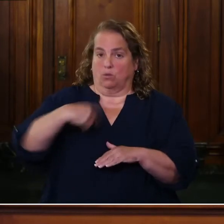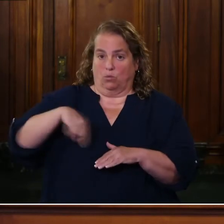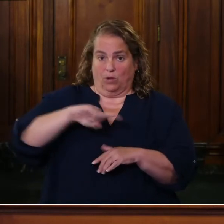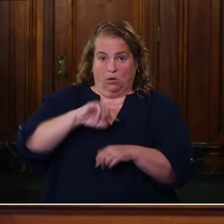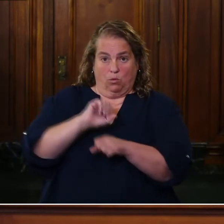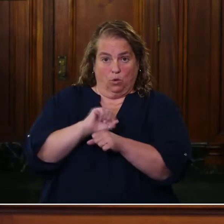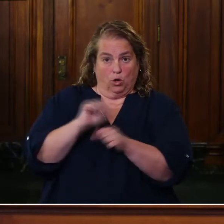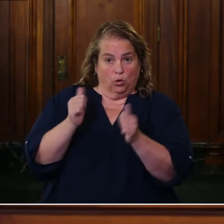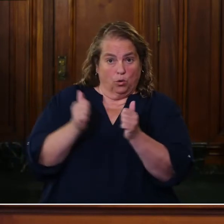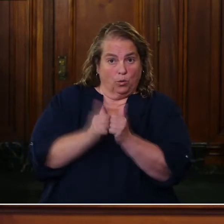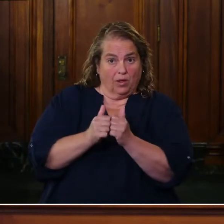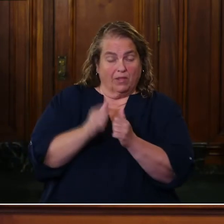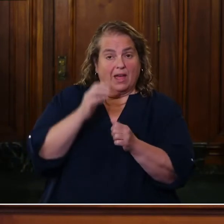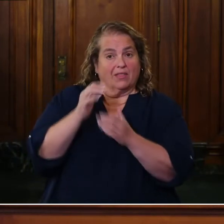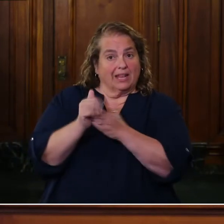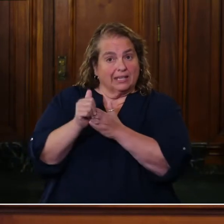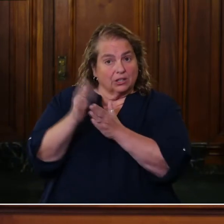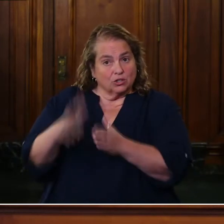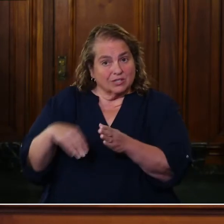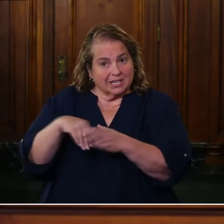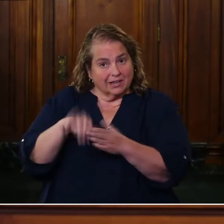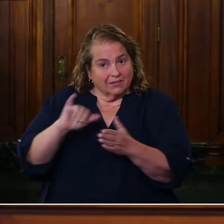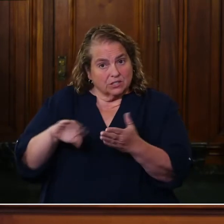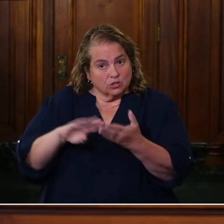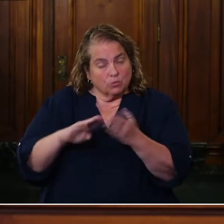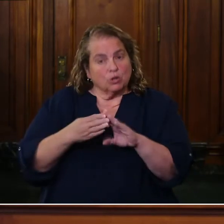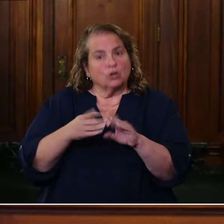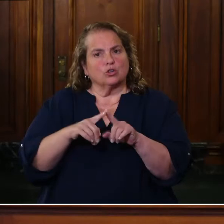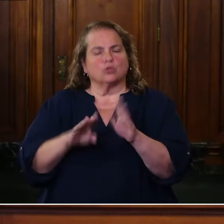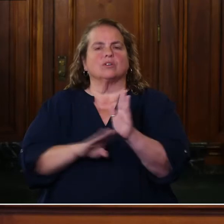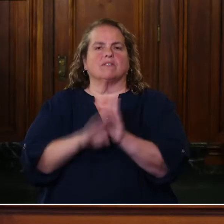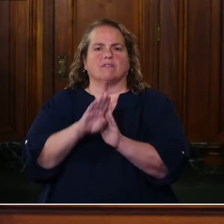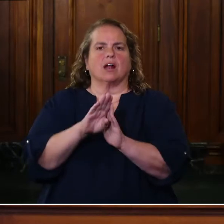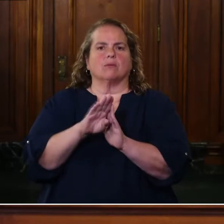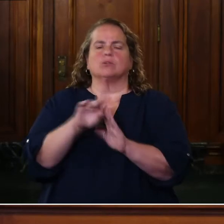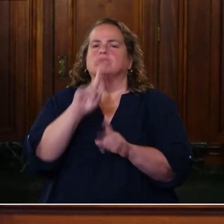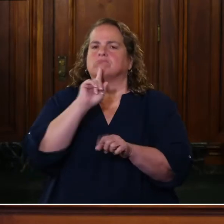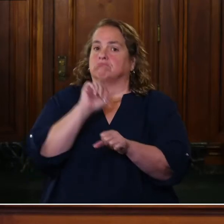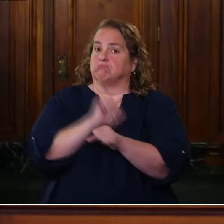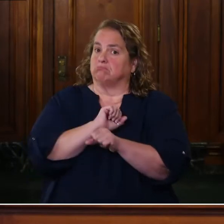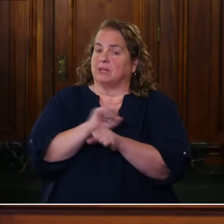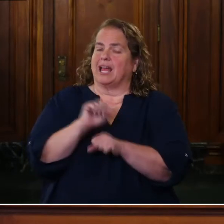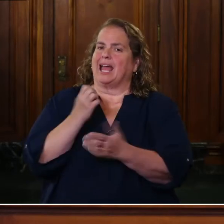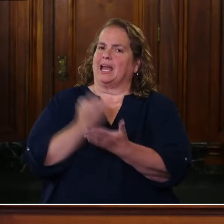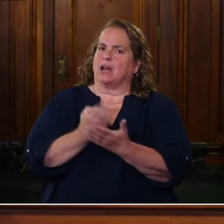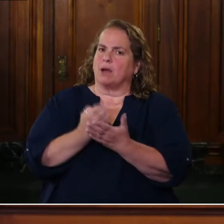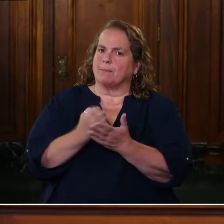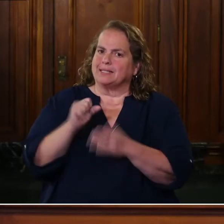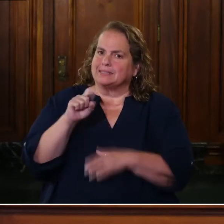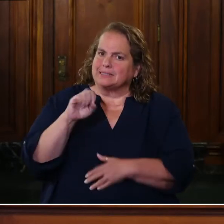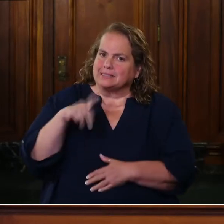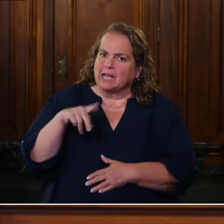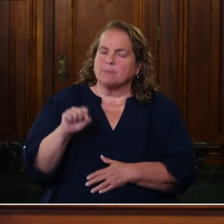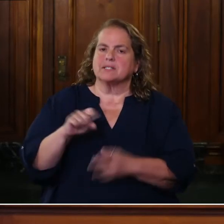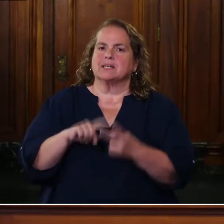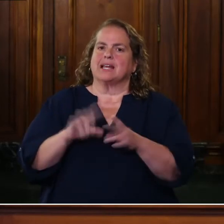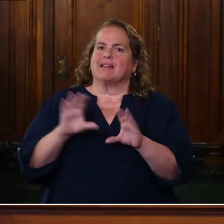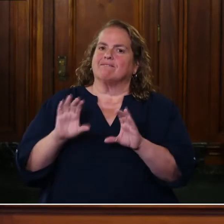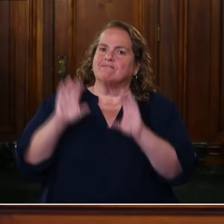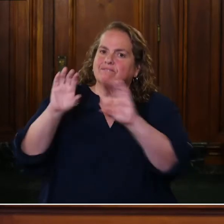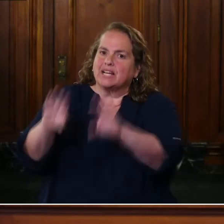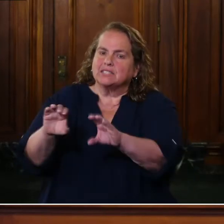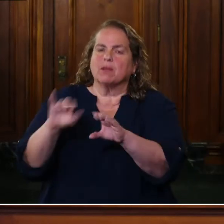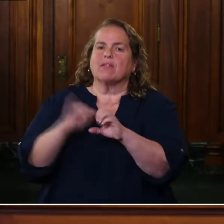work with the leaders in these communities to develop. Certainly economic steps and investment are absolutely necessary.